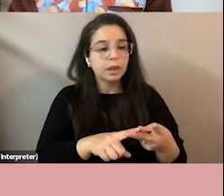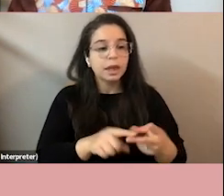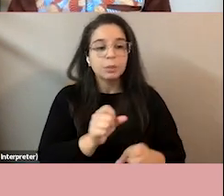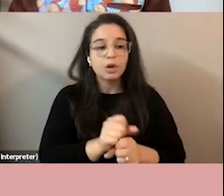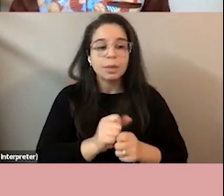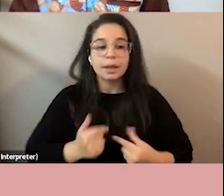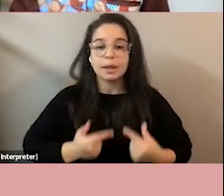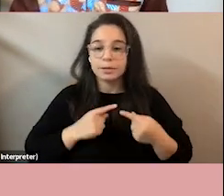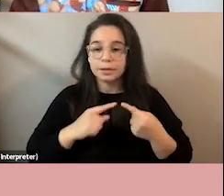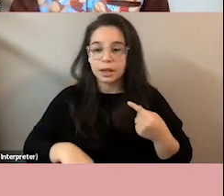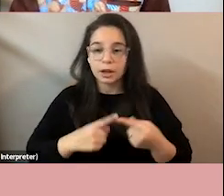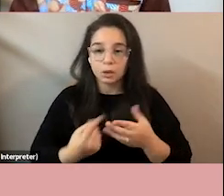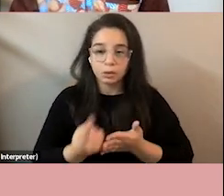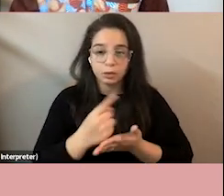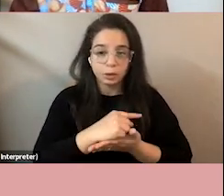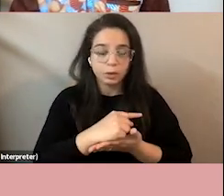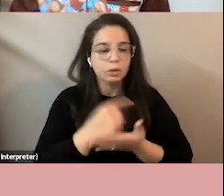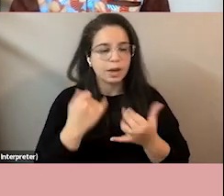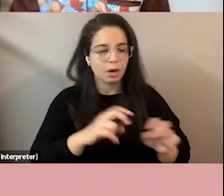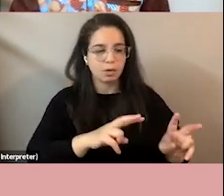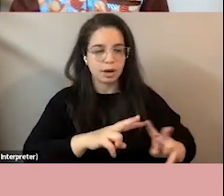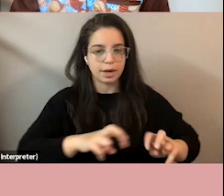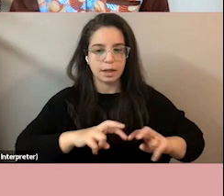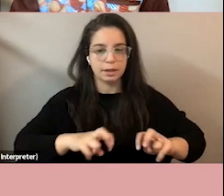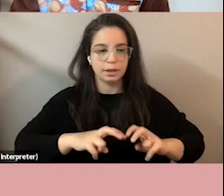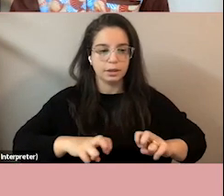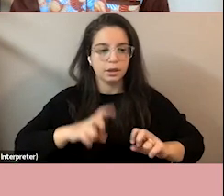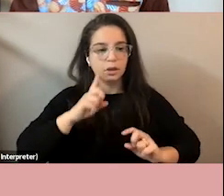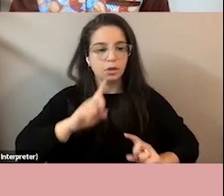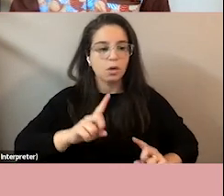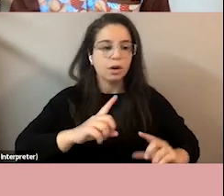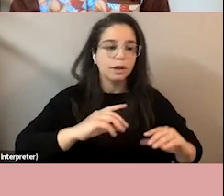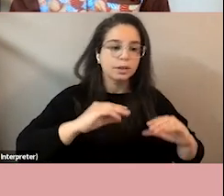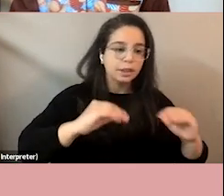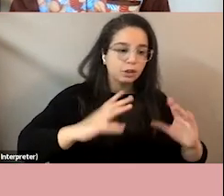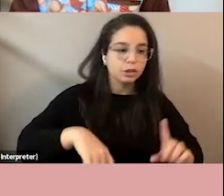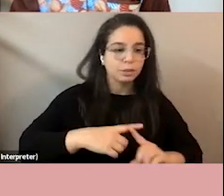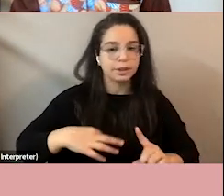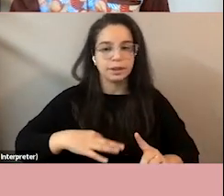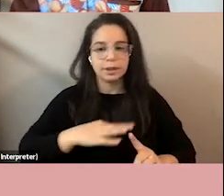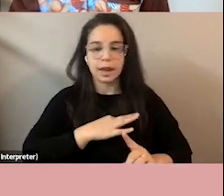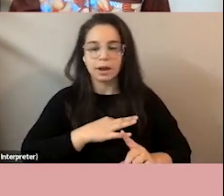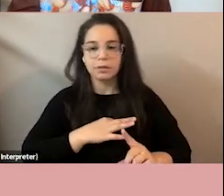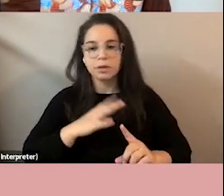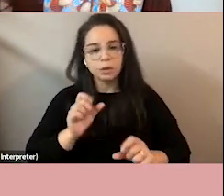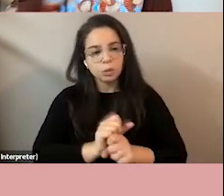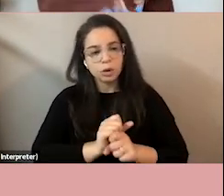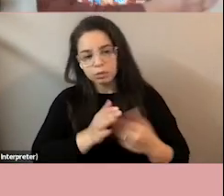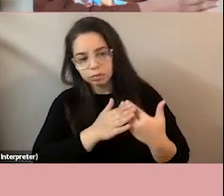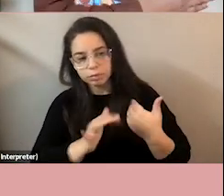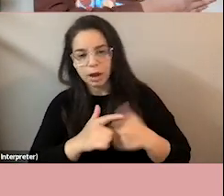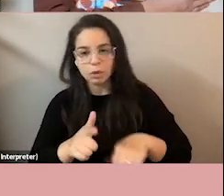so we're doing an analysis of the faculty and the staff life cycle uh the employment life cycle everything that